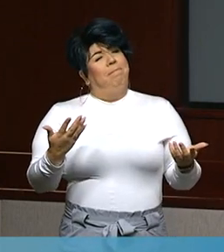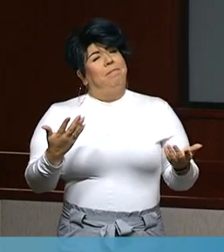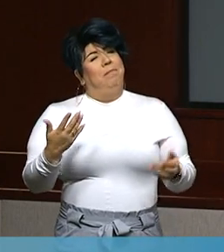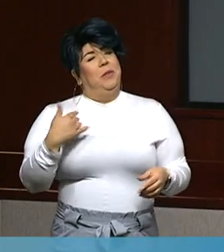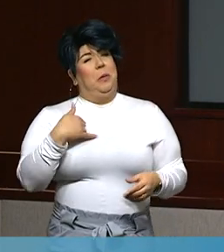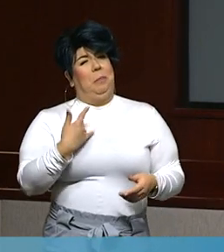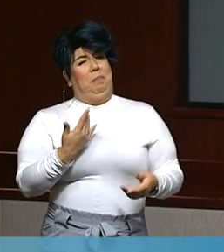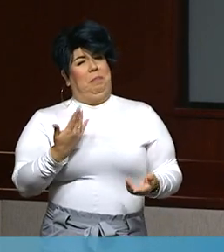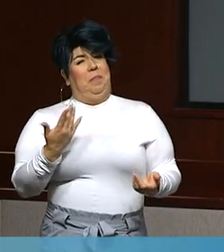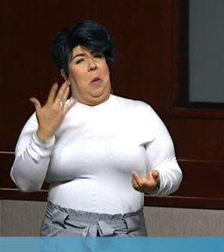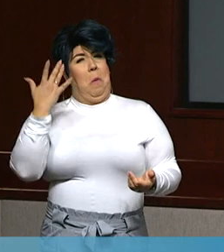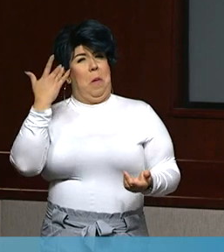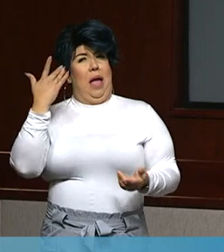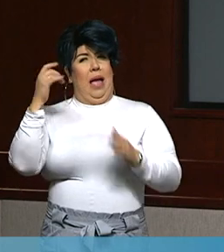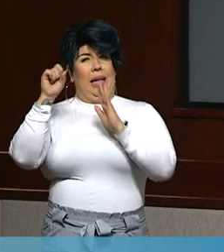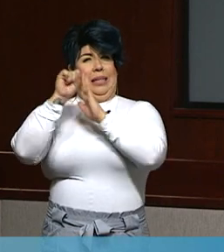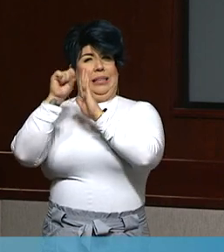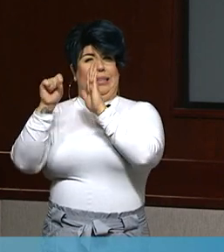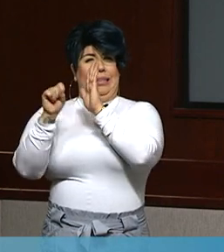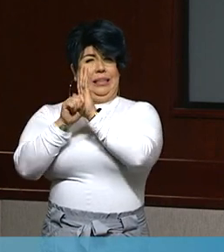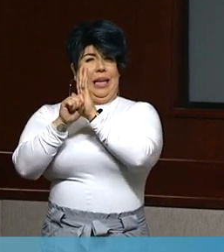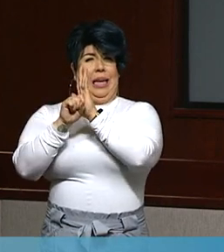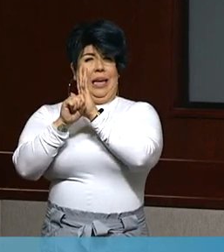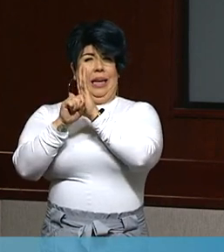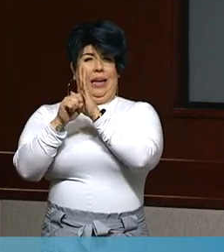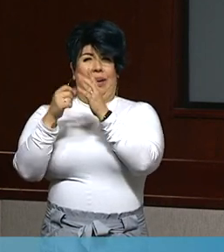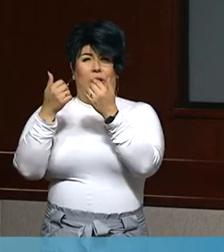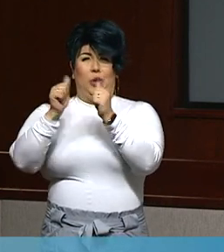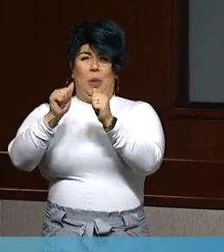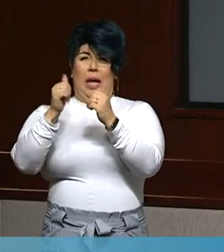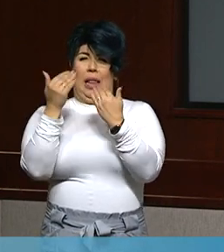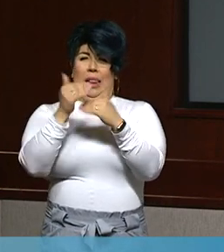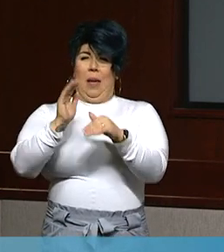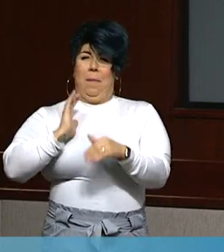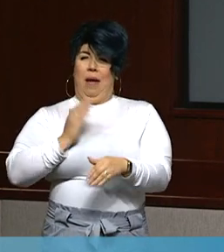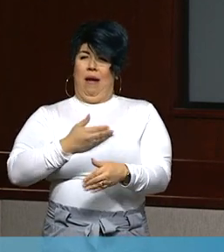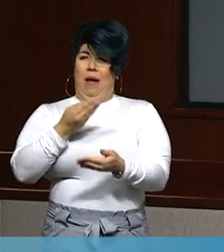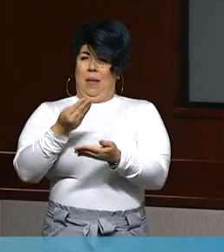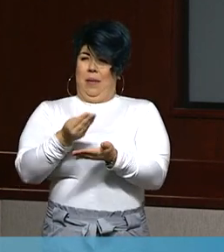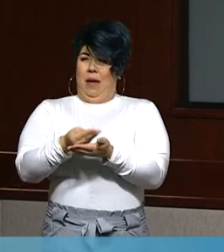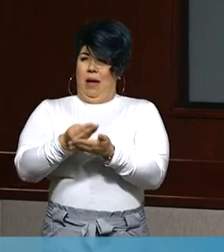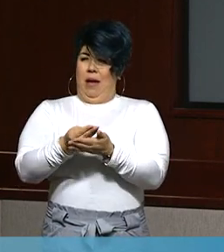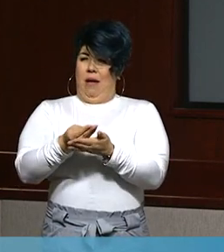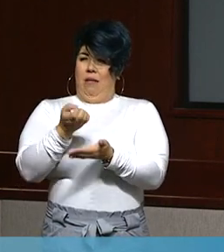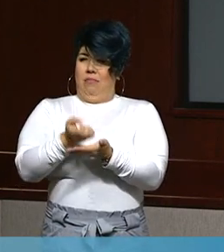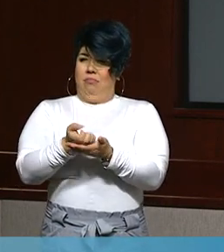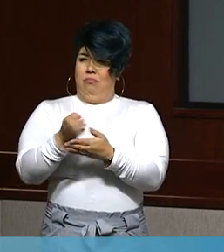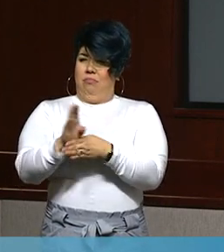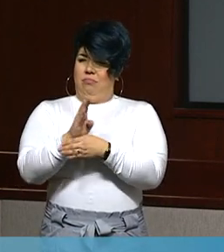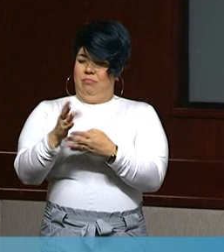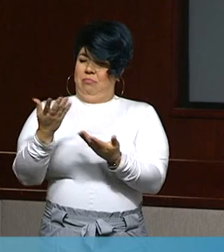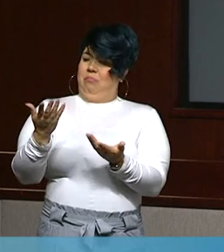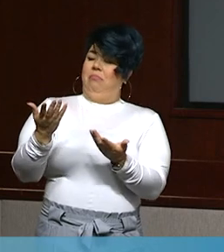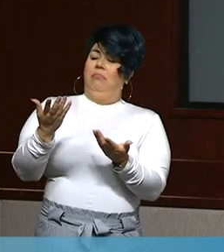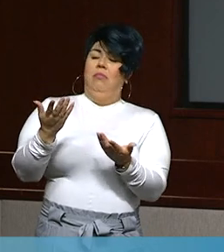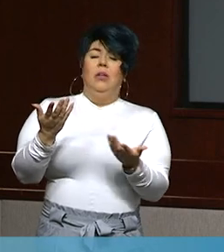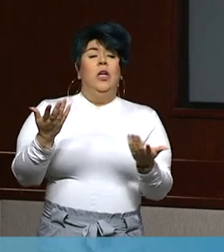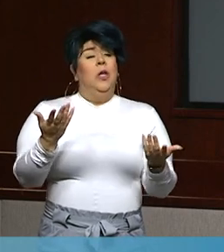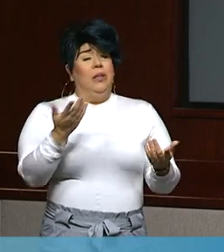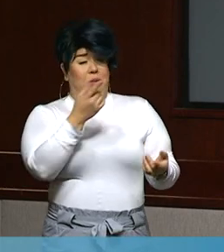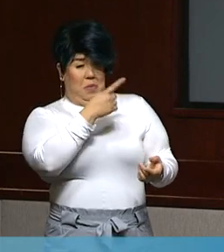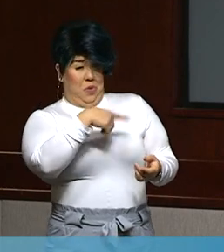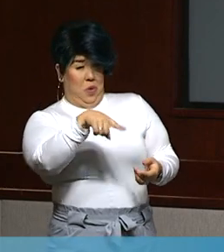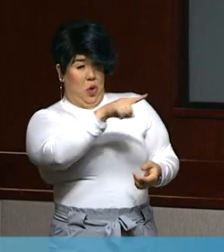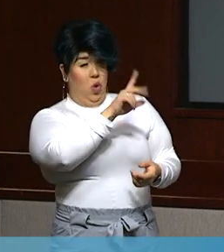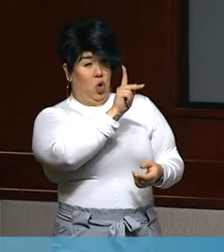state has taken some of the steps it's taken to restrict our economy. So my question is how is the county, has the county rather, said anything